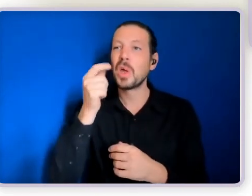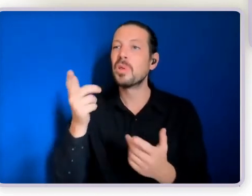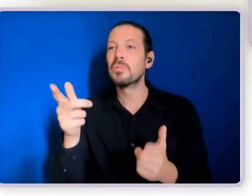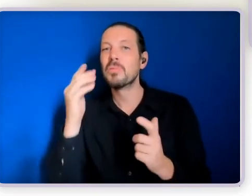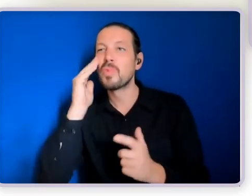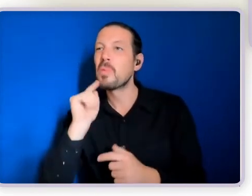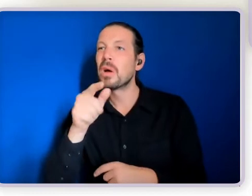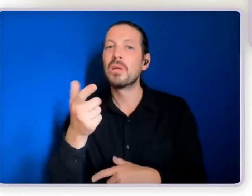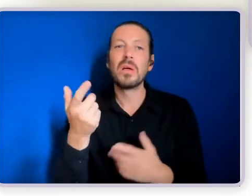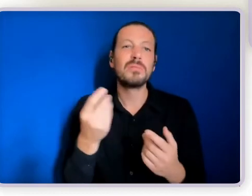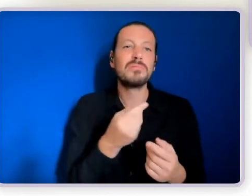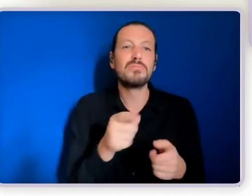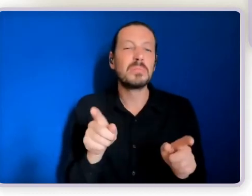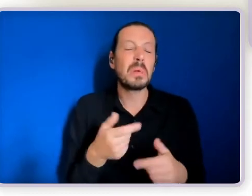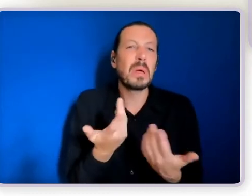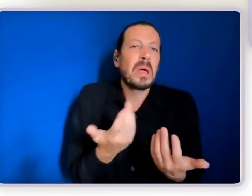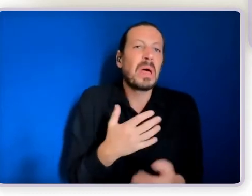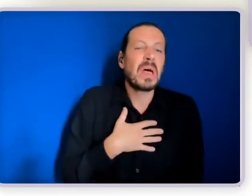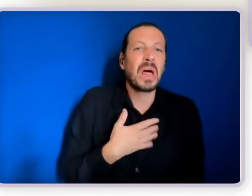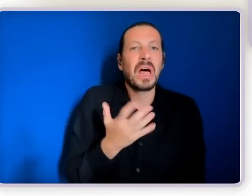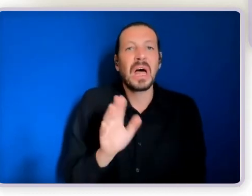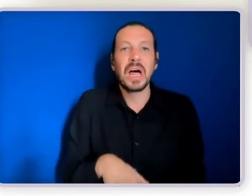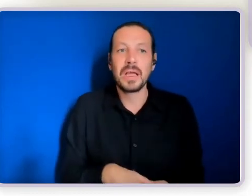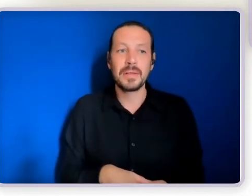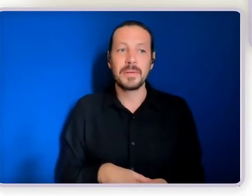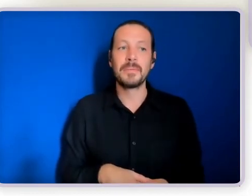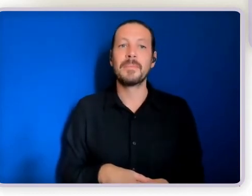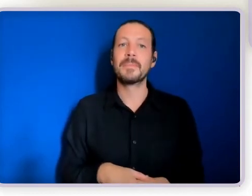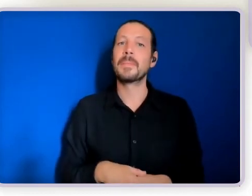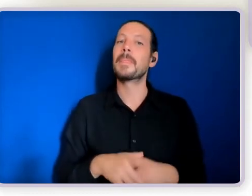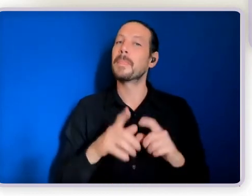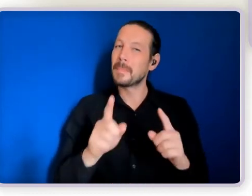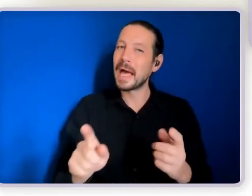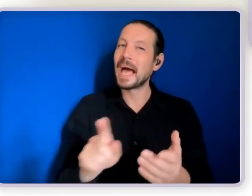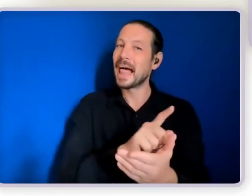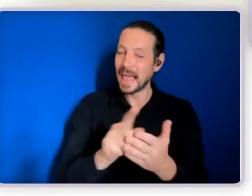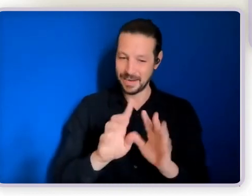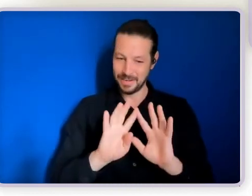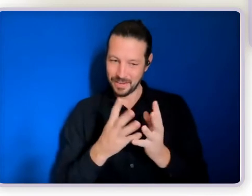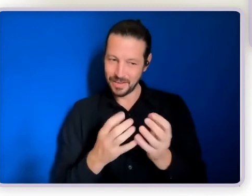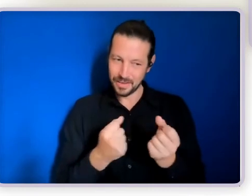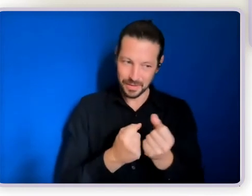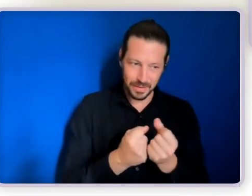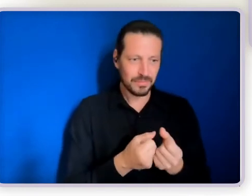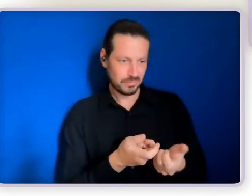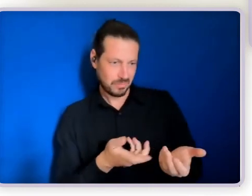that was it there was nothing else and what we were able to show him through conversations and involvement as a circle was the more